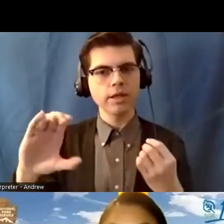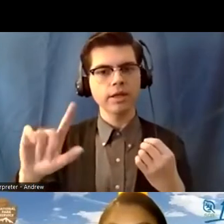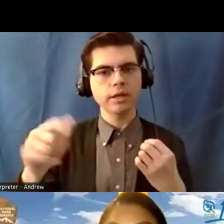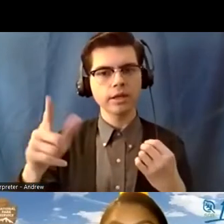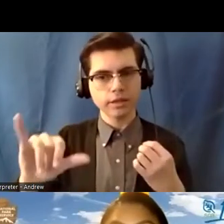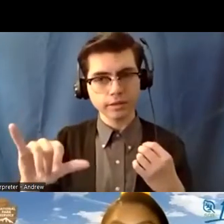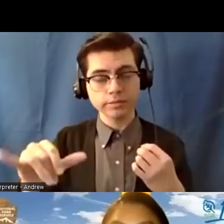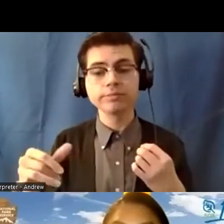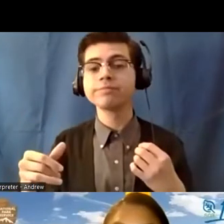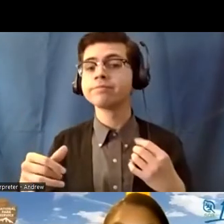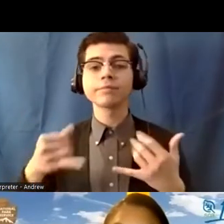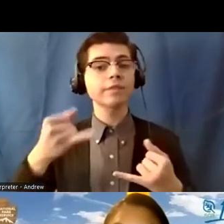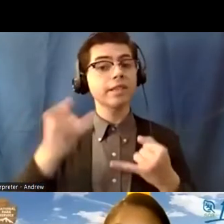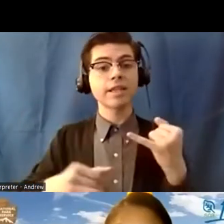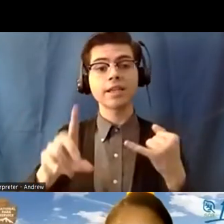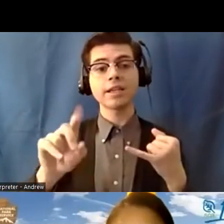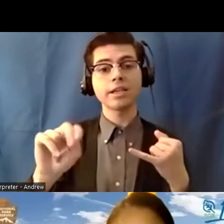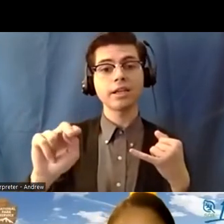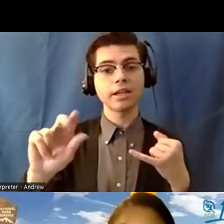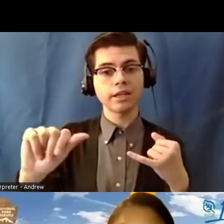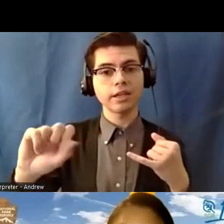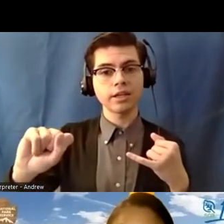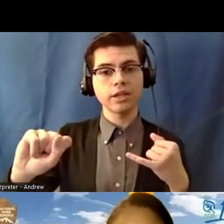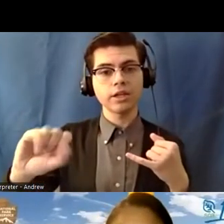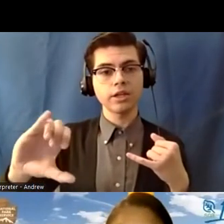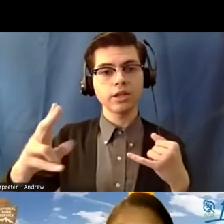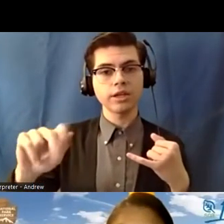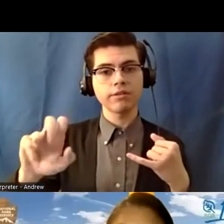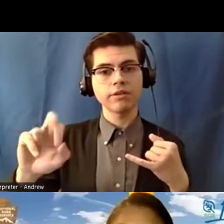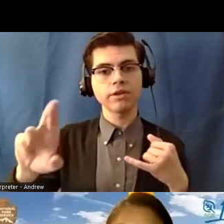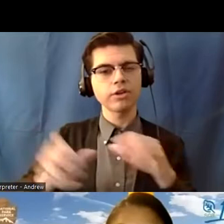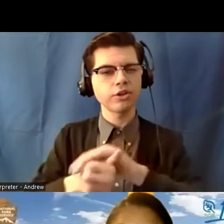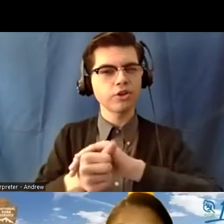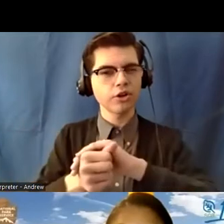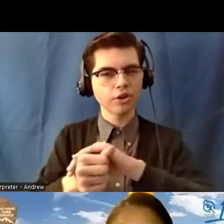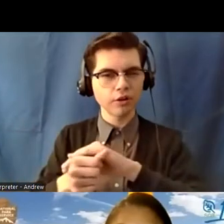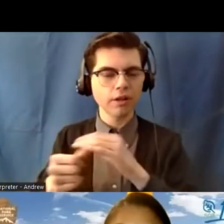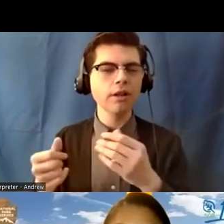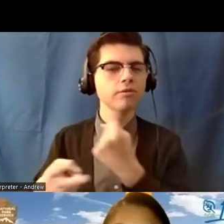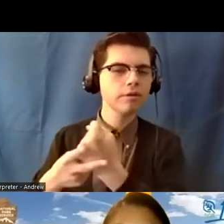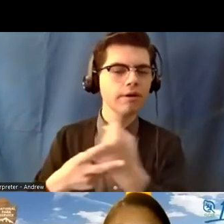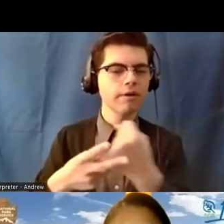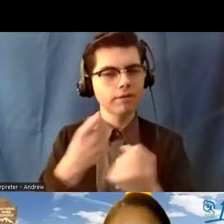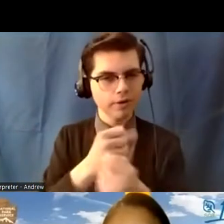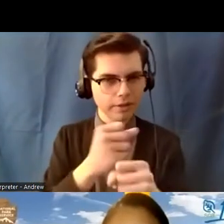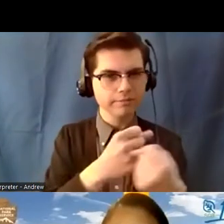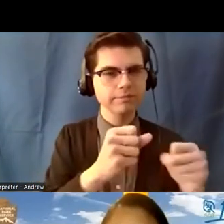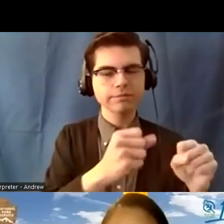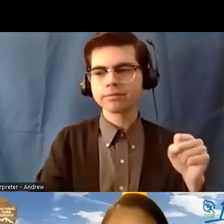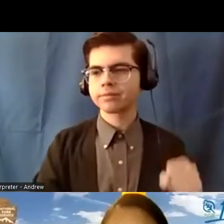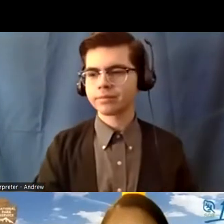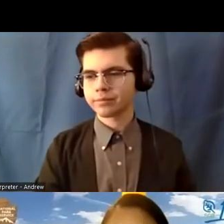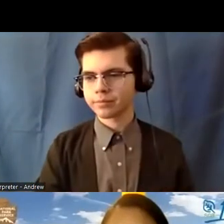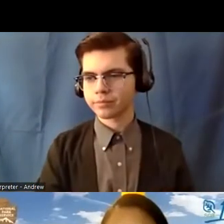Chief of Sea Turtle Science and Recovery at the National Park Service. Thank you all for joining me on camera. And so for this